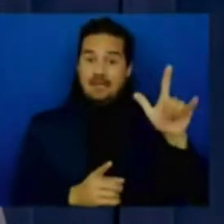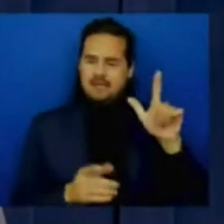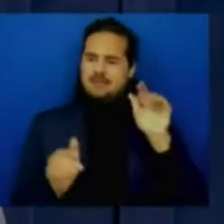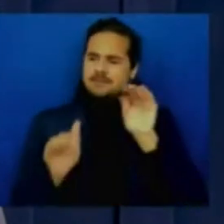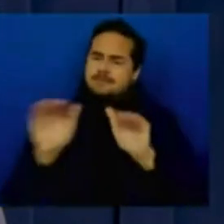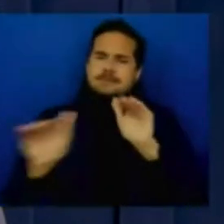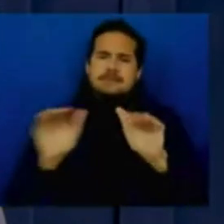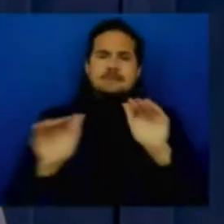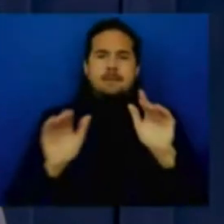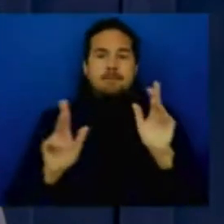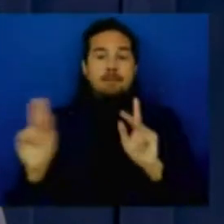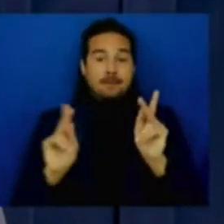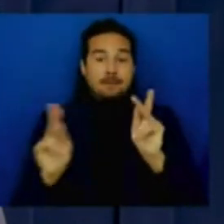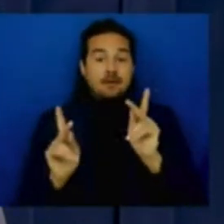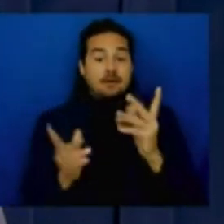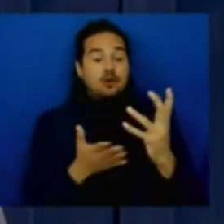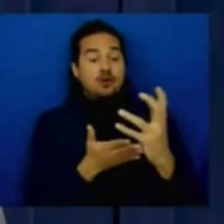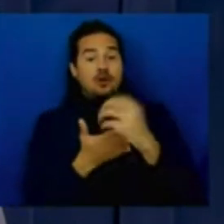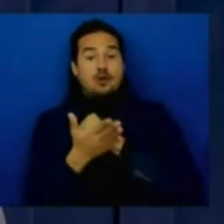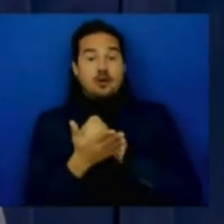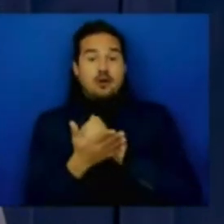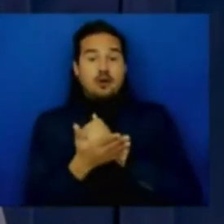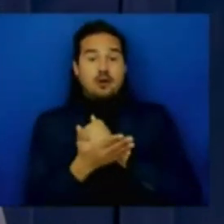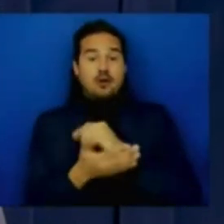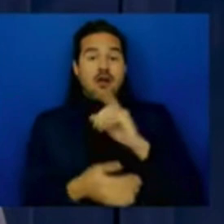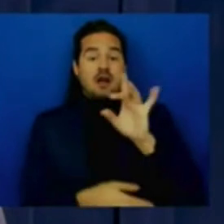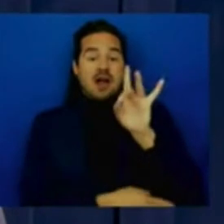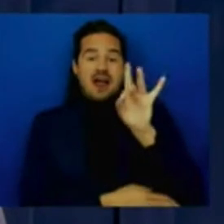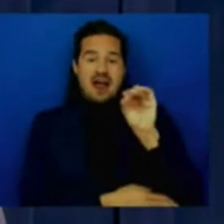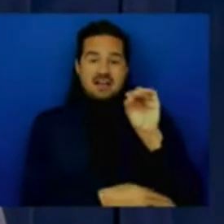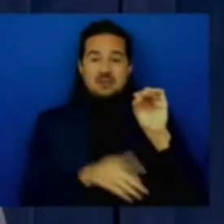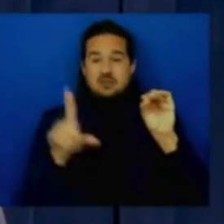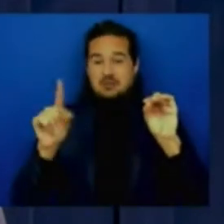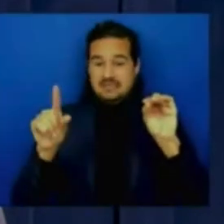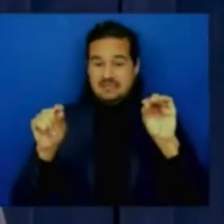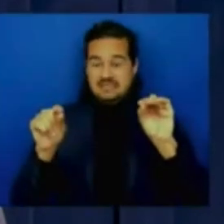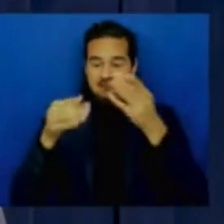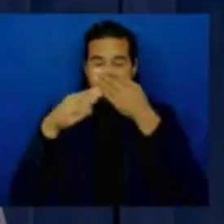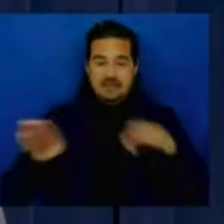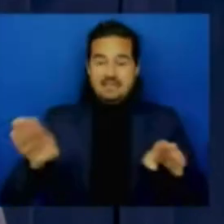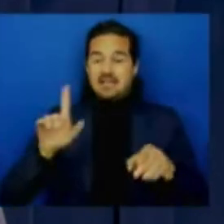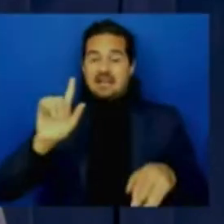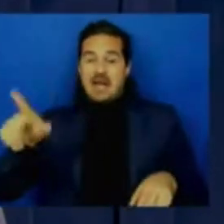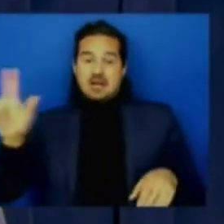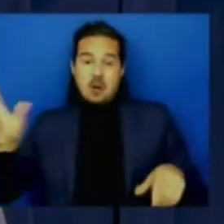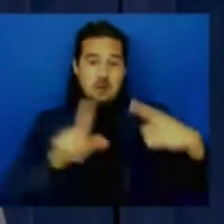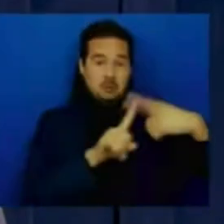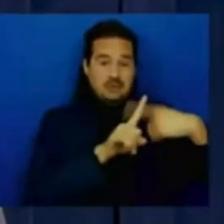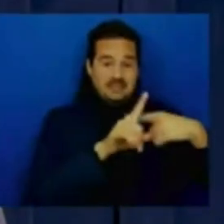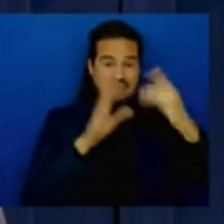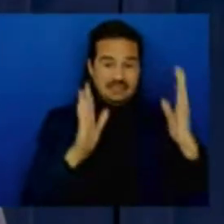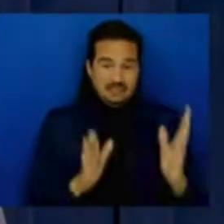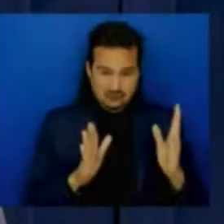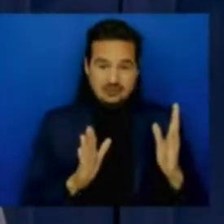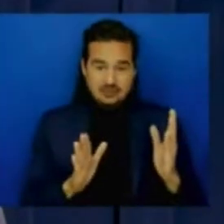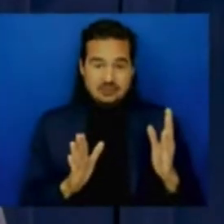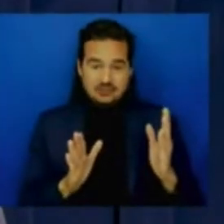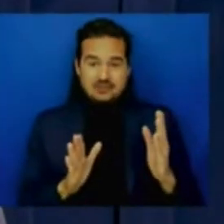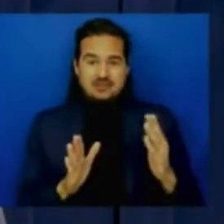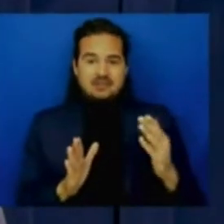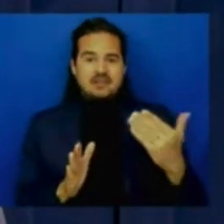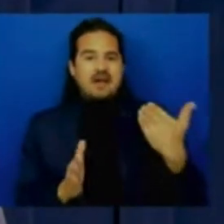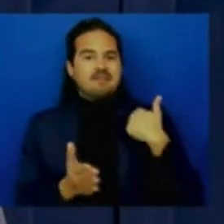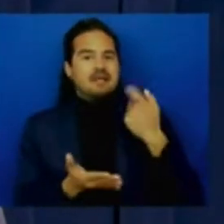it got to provide a little bit of relief that 20 percent if landlord chooses not to tenant gets that 25